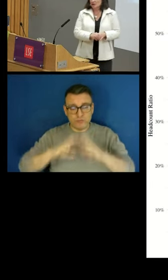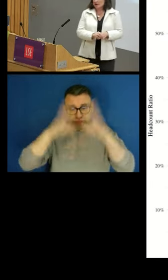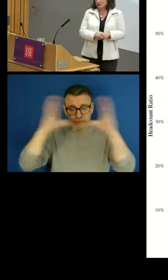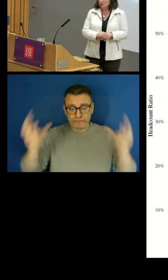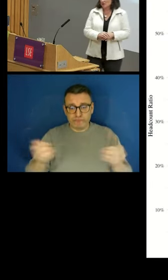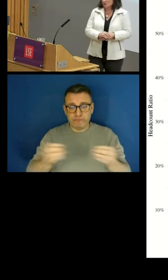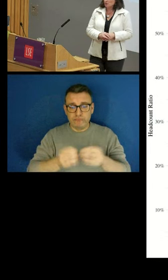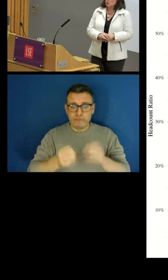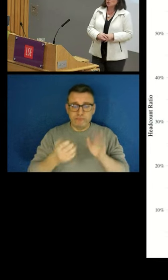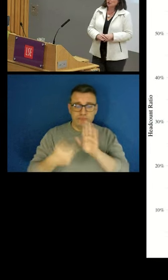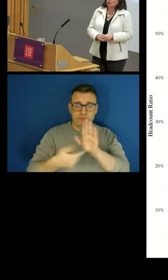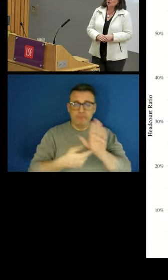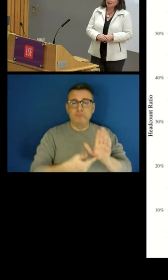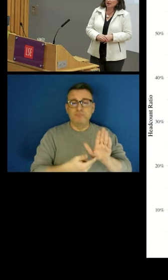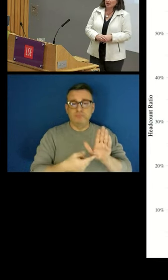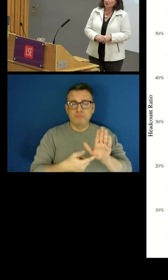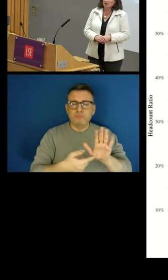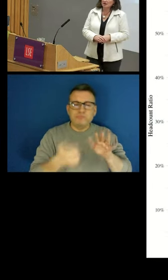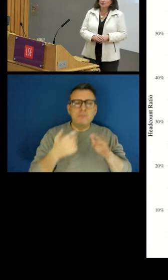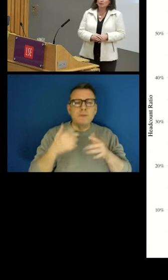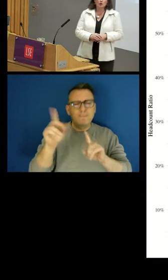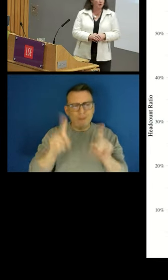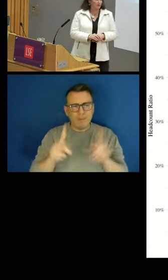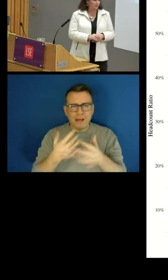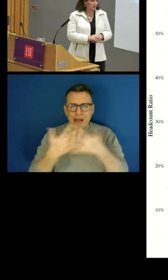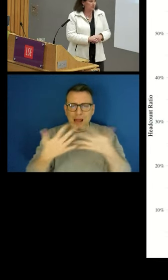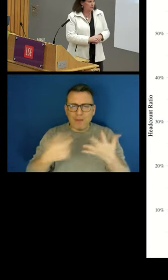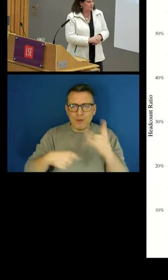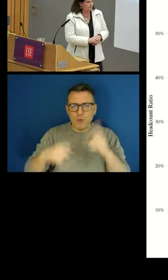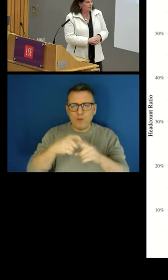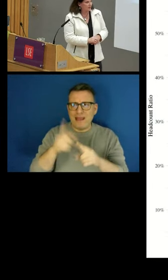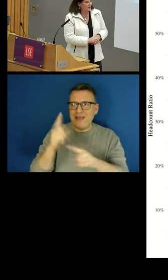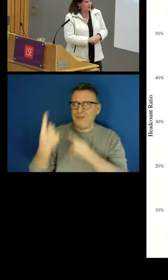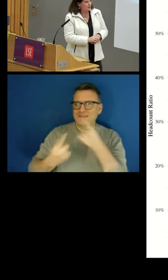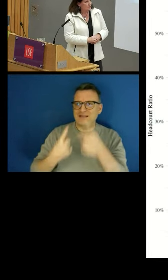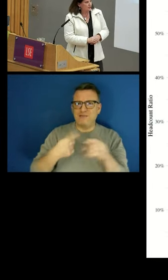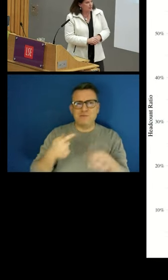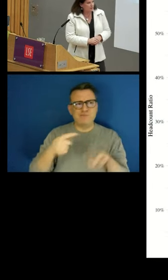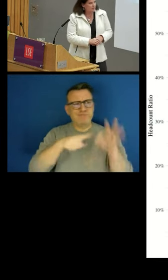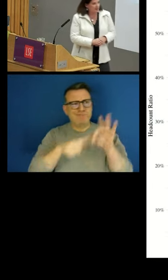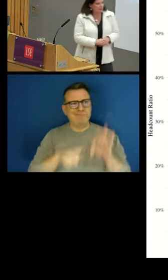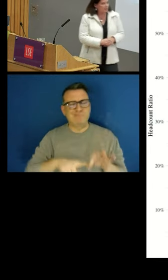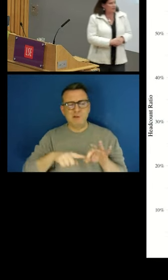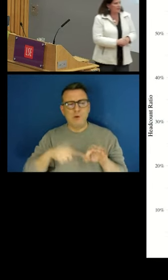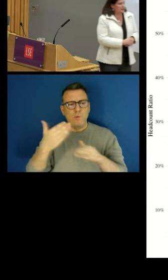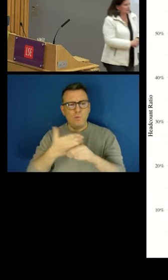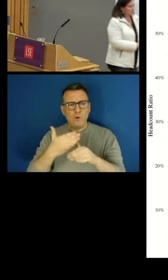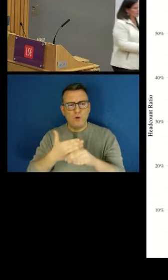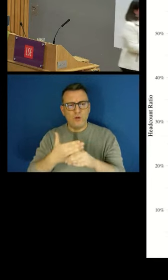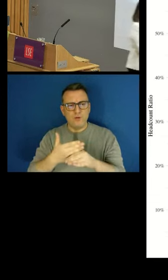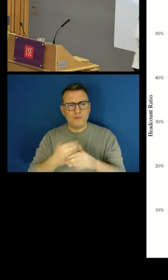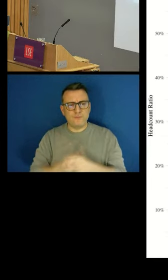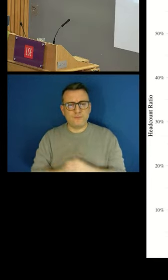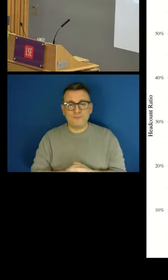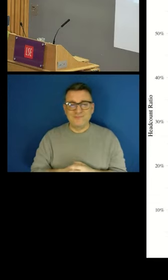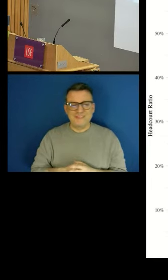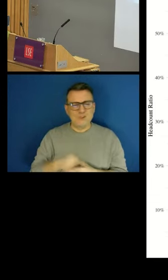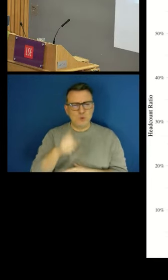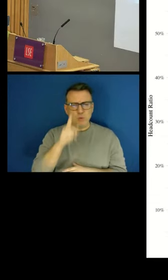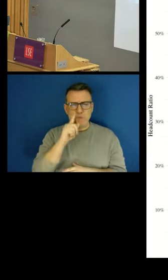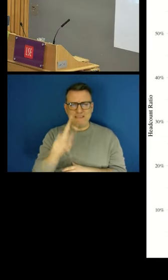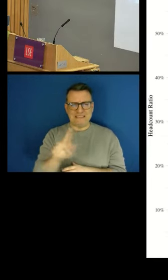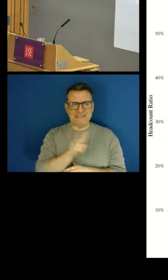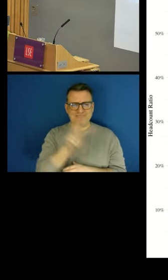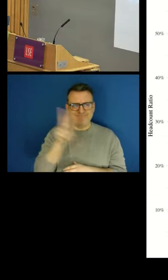us how many people in the UK actually have poor quality employment. So the big pink bubble here, I'm going to move a little bit,